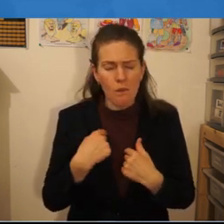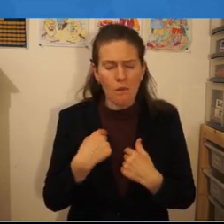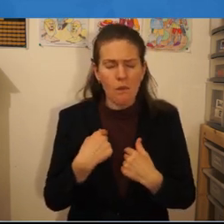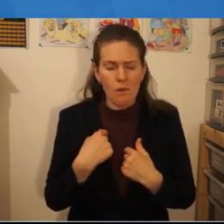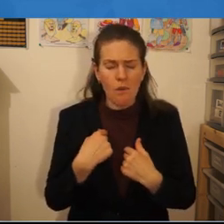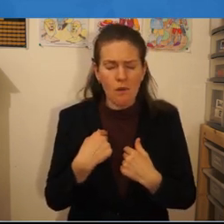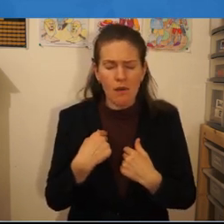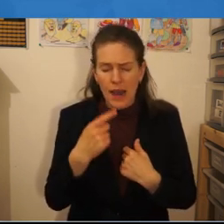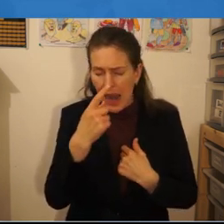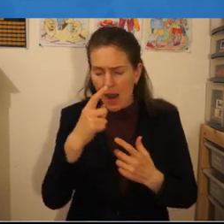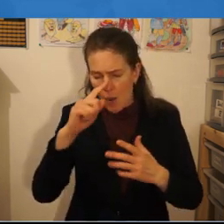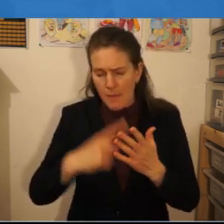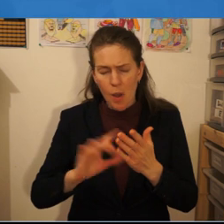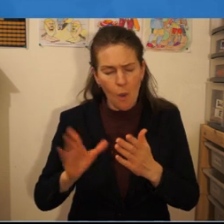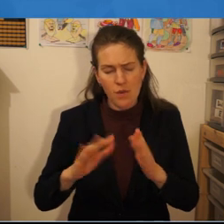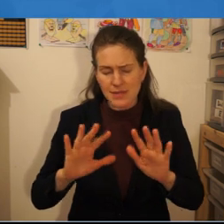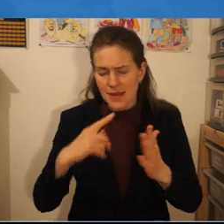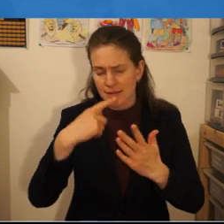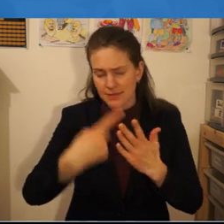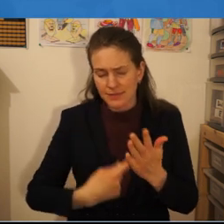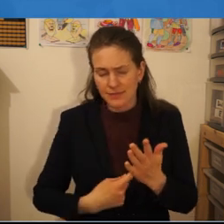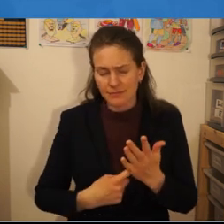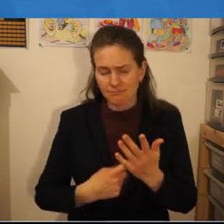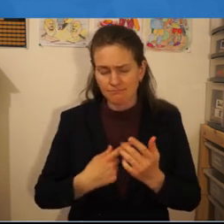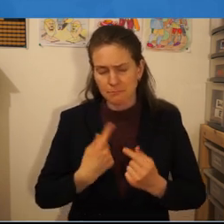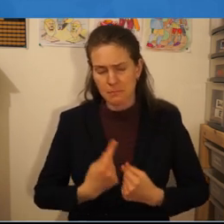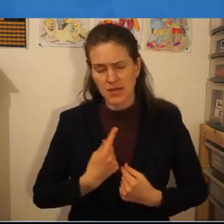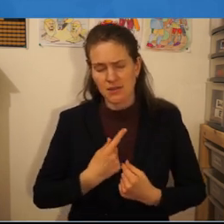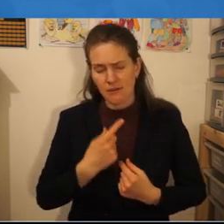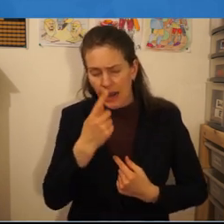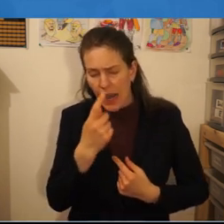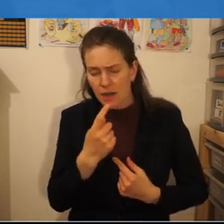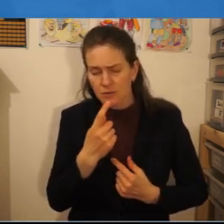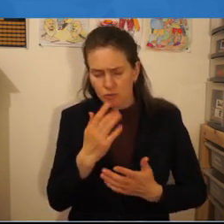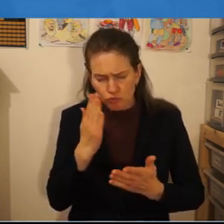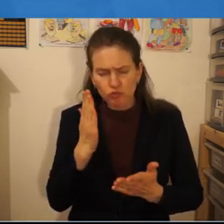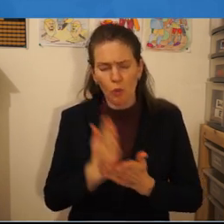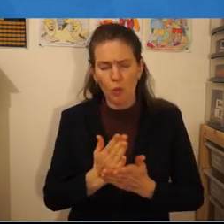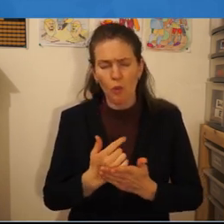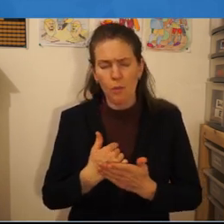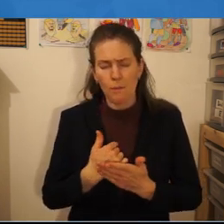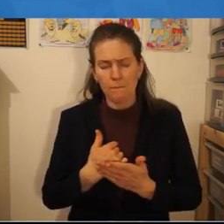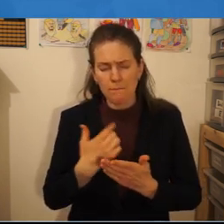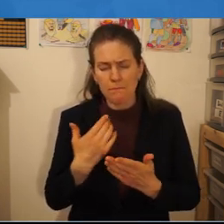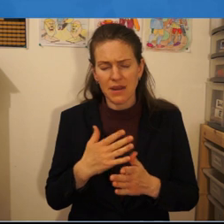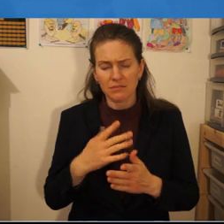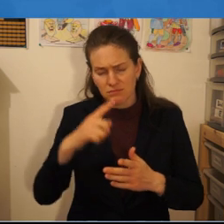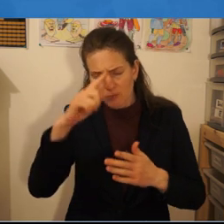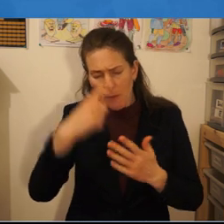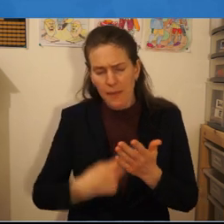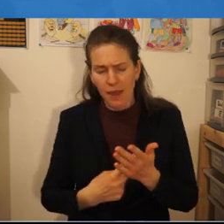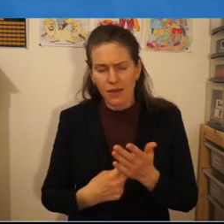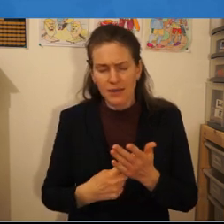obey all the ten commandments on his own and he was very sure that he had obeyed all the ten